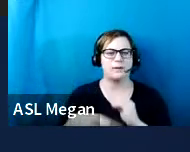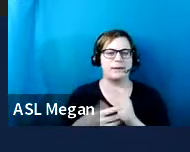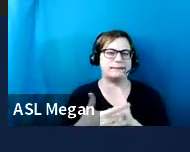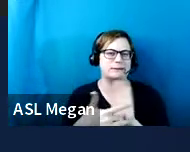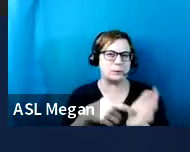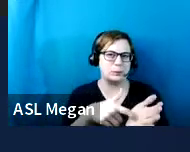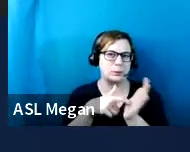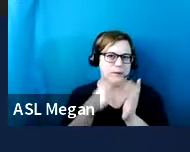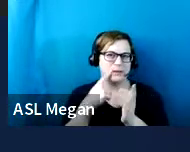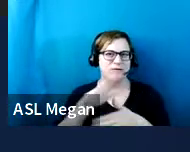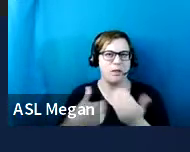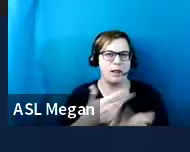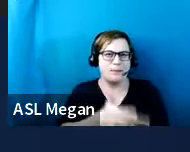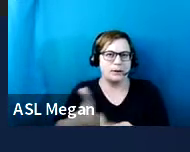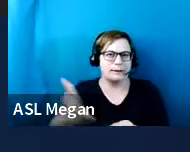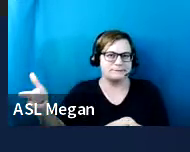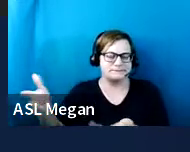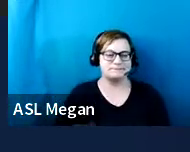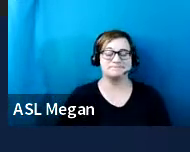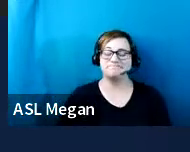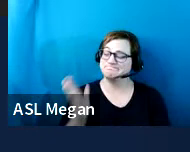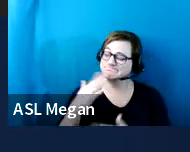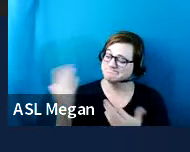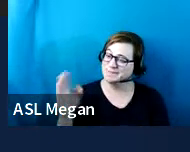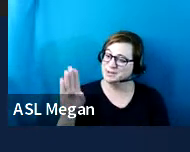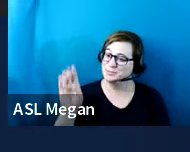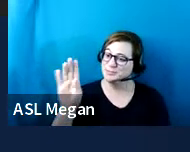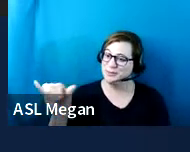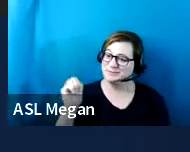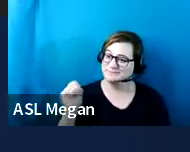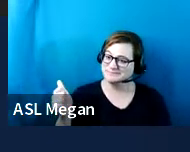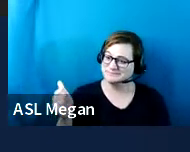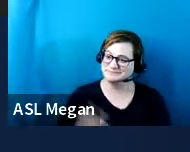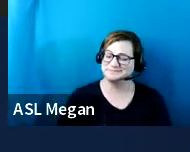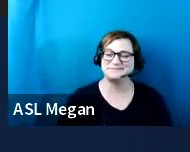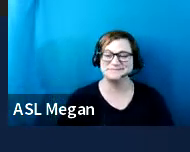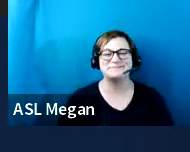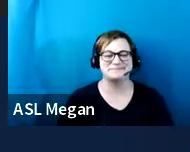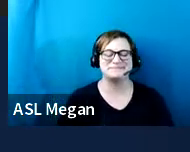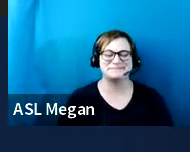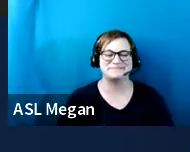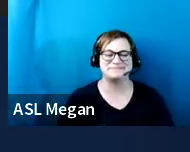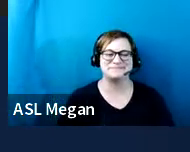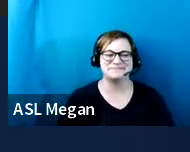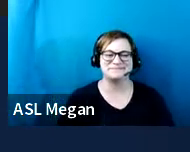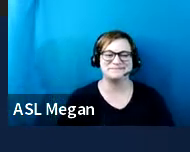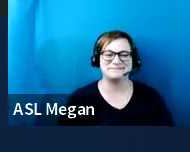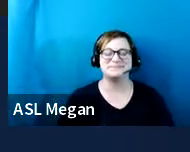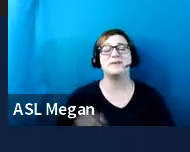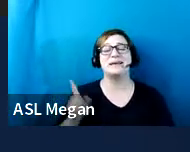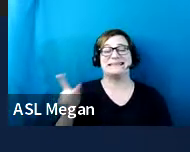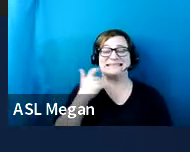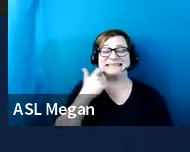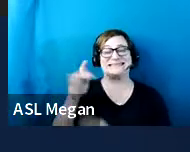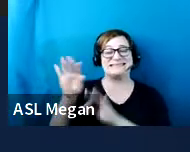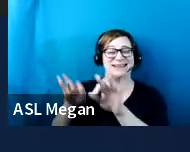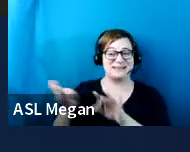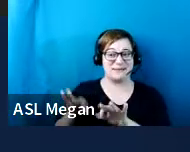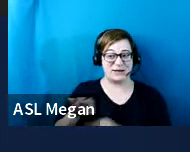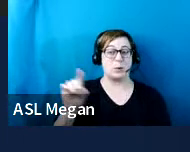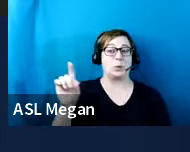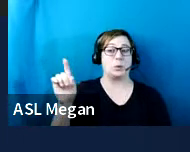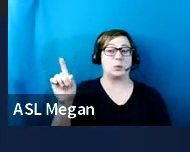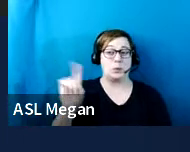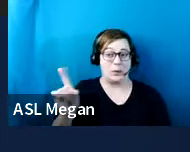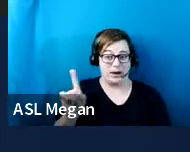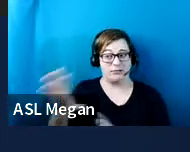spaces. Josh. Thank you very much, Bobby. So now that Bobby has explained where you need to have